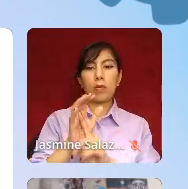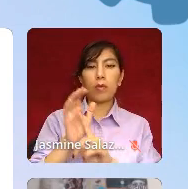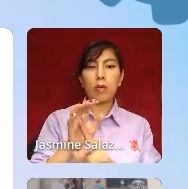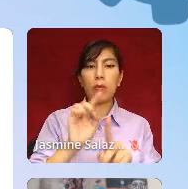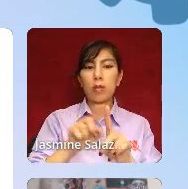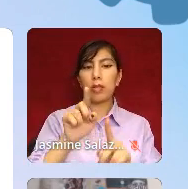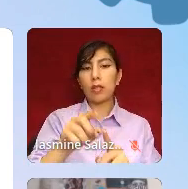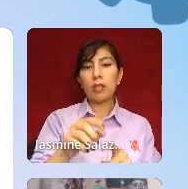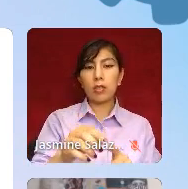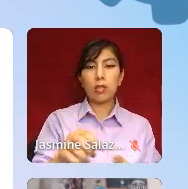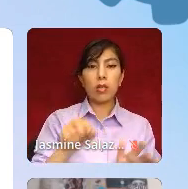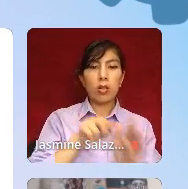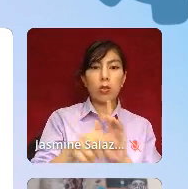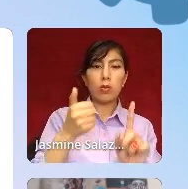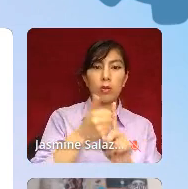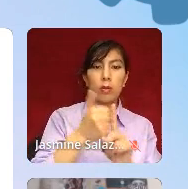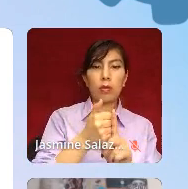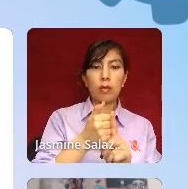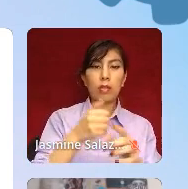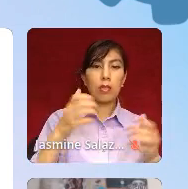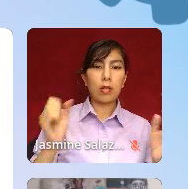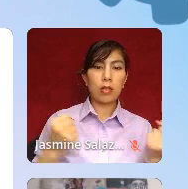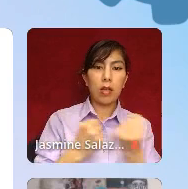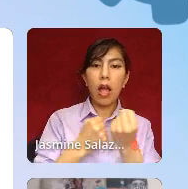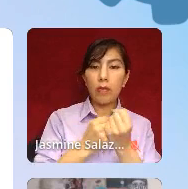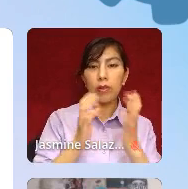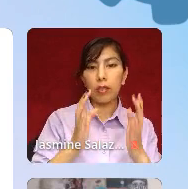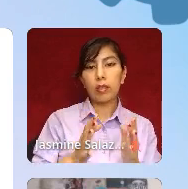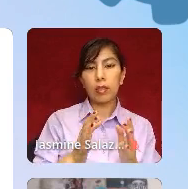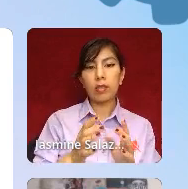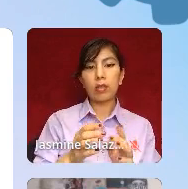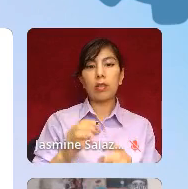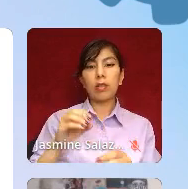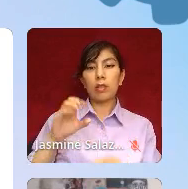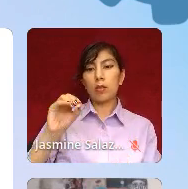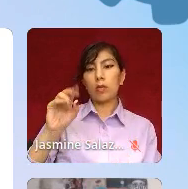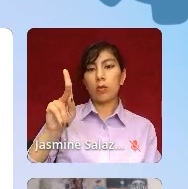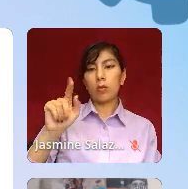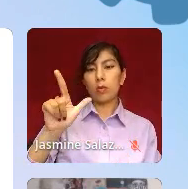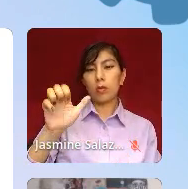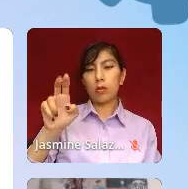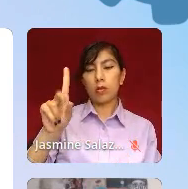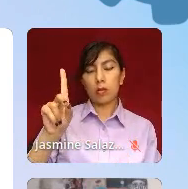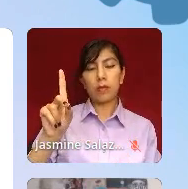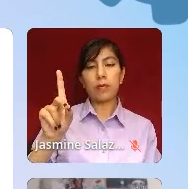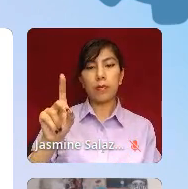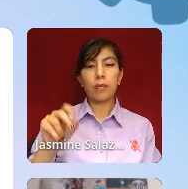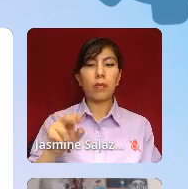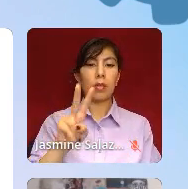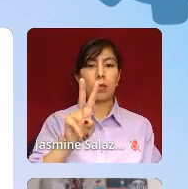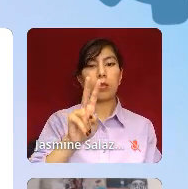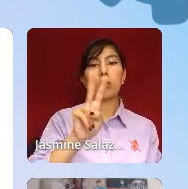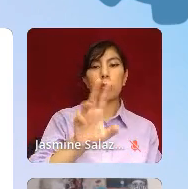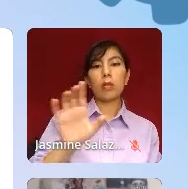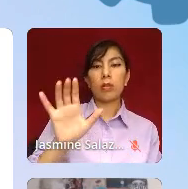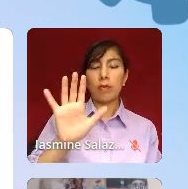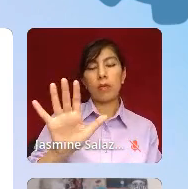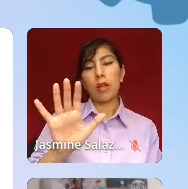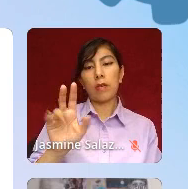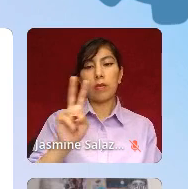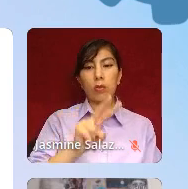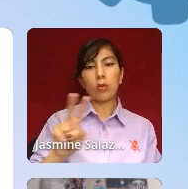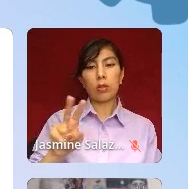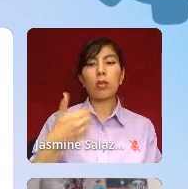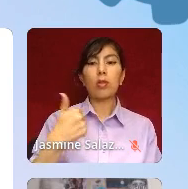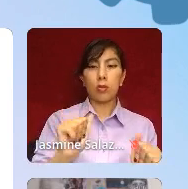prevention advocate and public speaker. He's based in Oakland. He's the founder of Kevin Berthia Foundation. And in 2005 at 22, he attempted